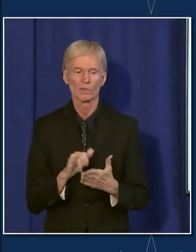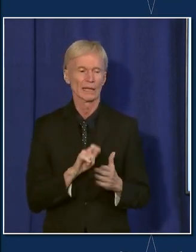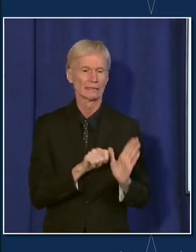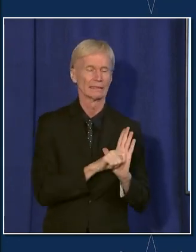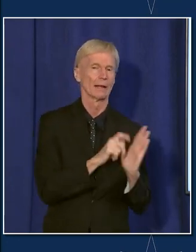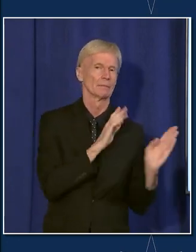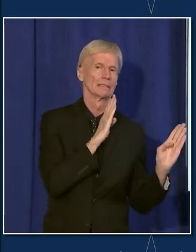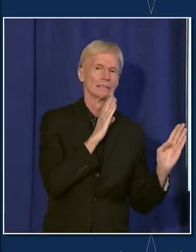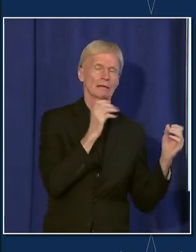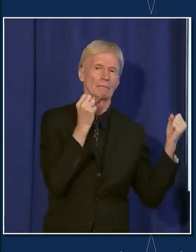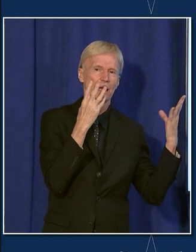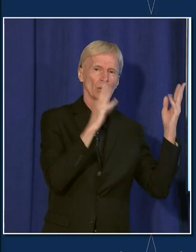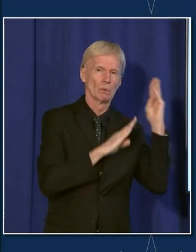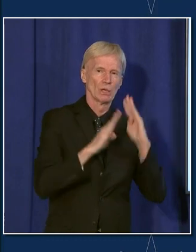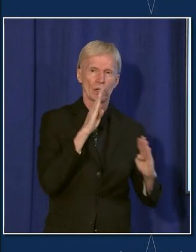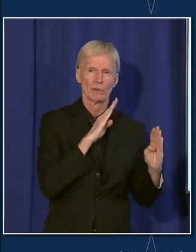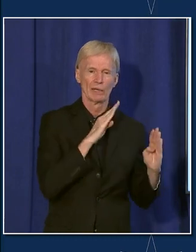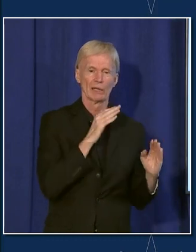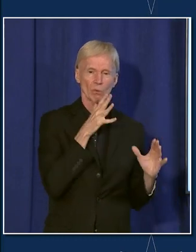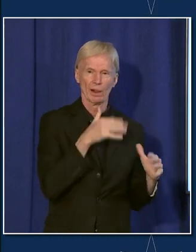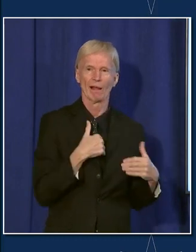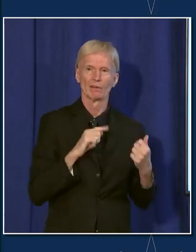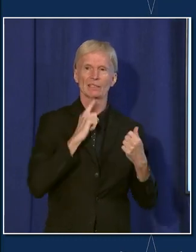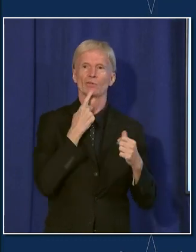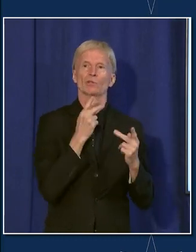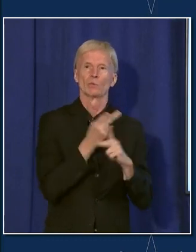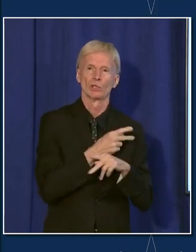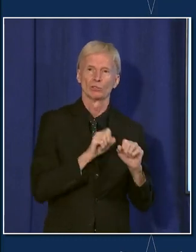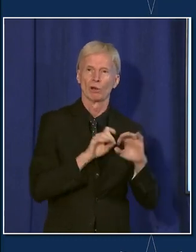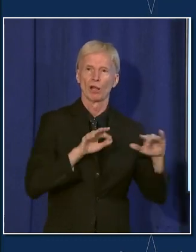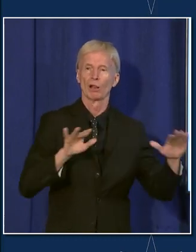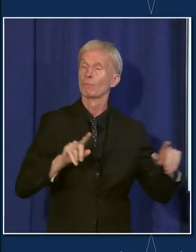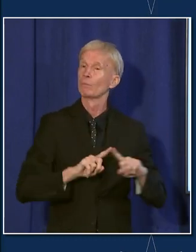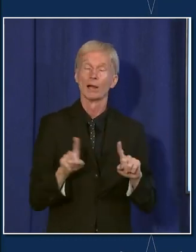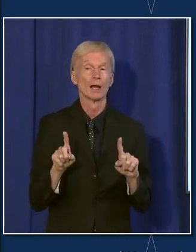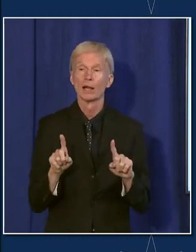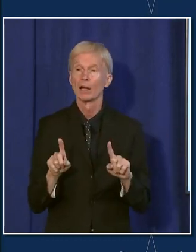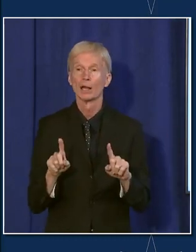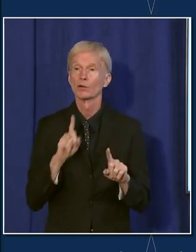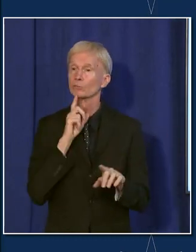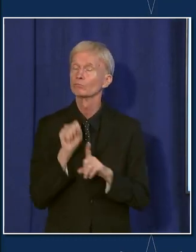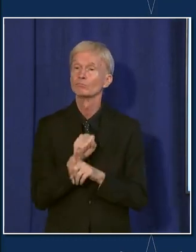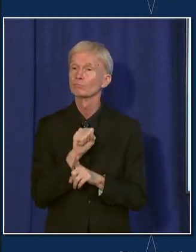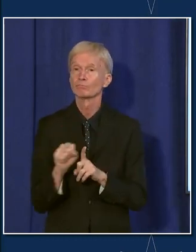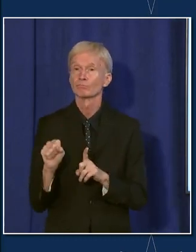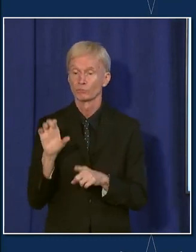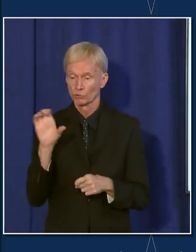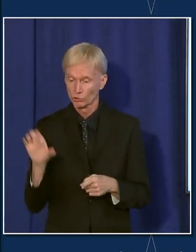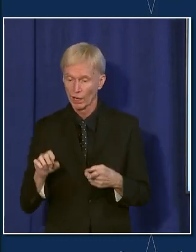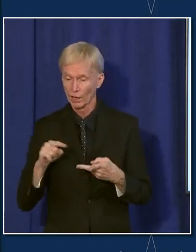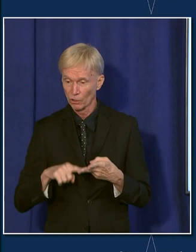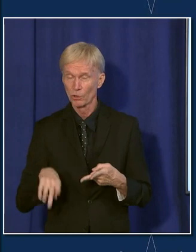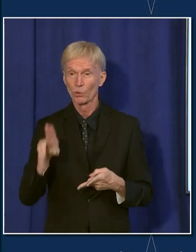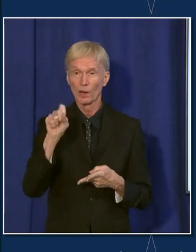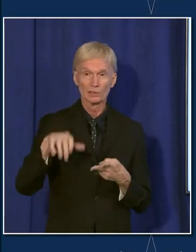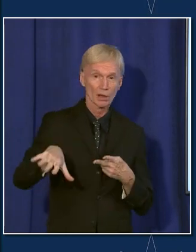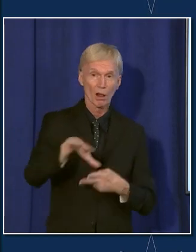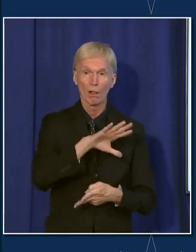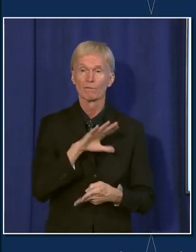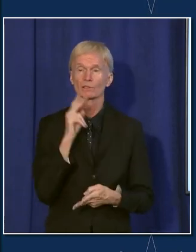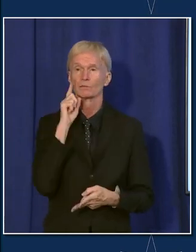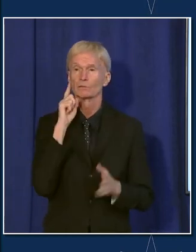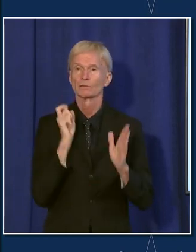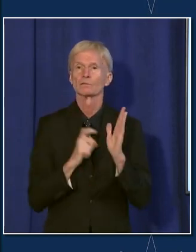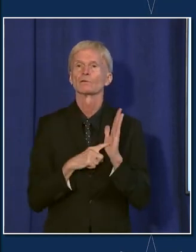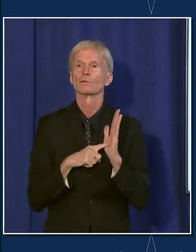in person could lead to potentially significant outbreaks. But what we saw both here in Chicago and across the country was that